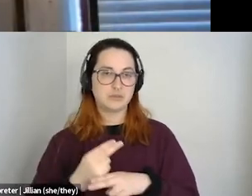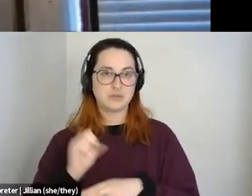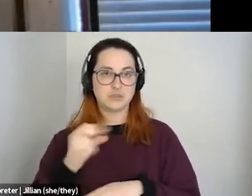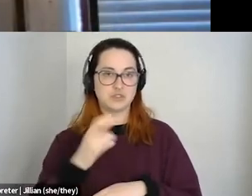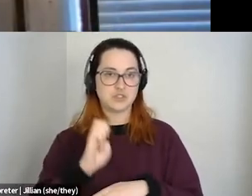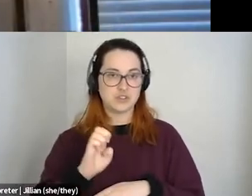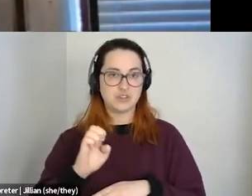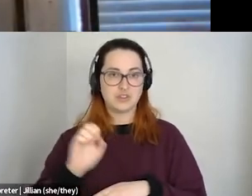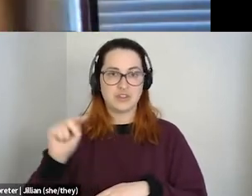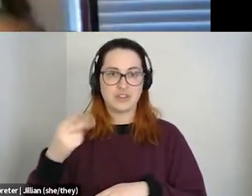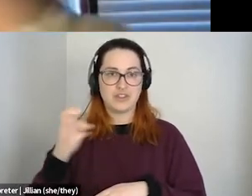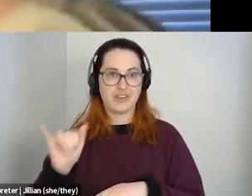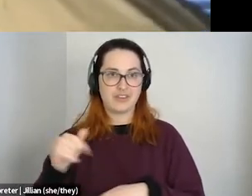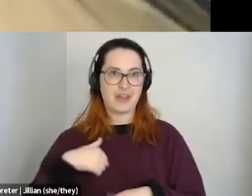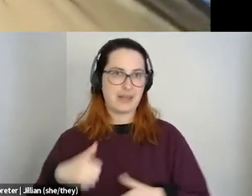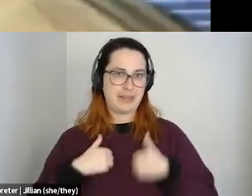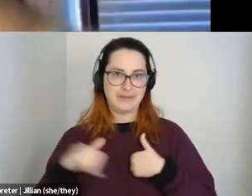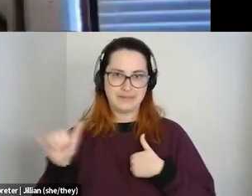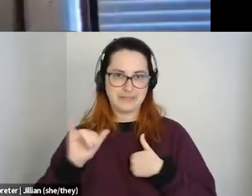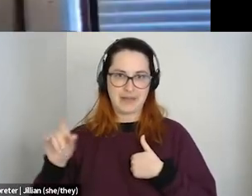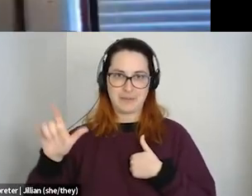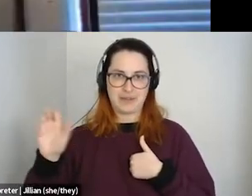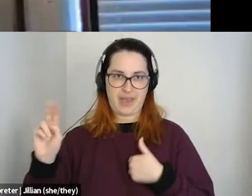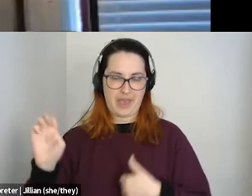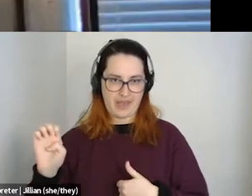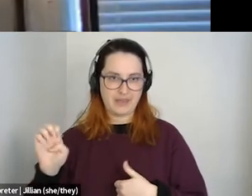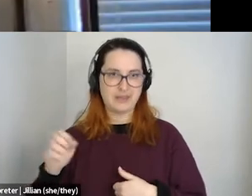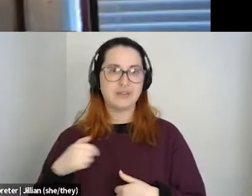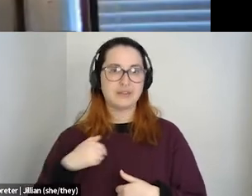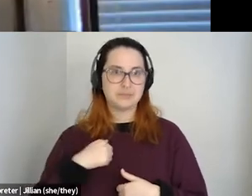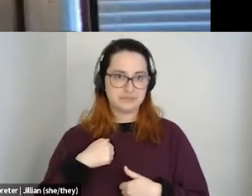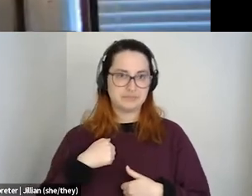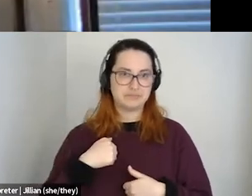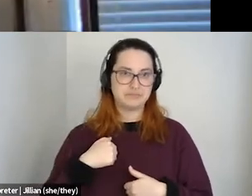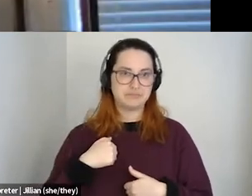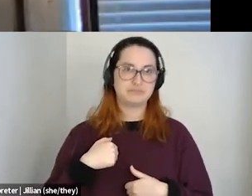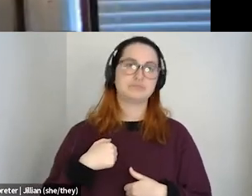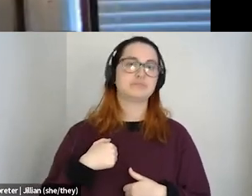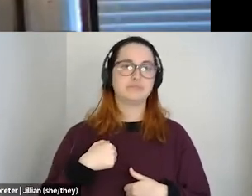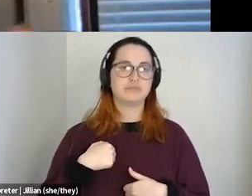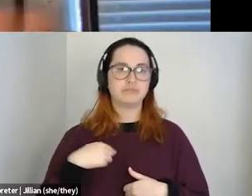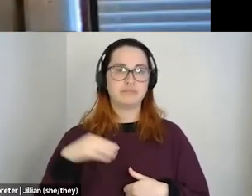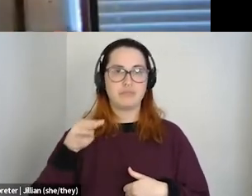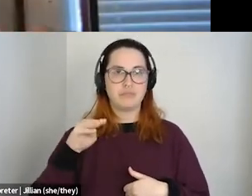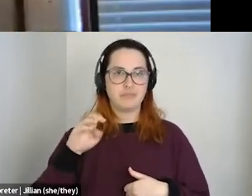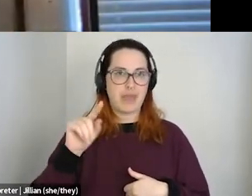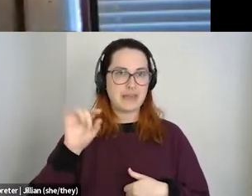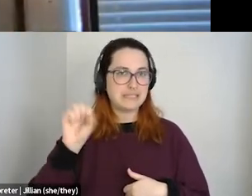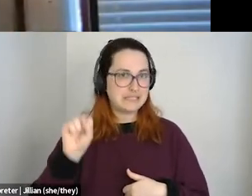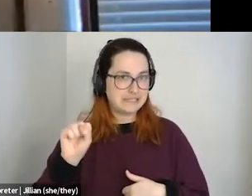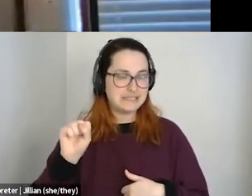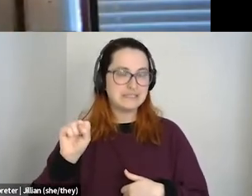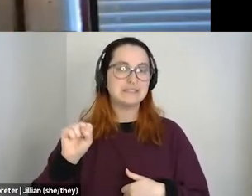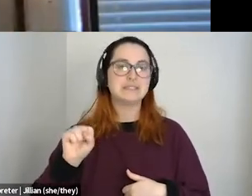Kabuktuq and I'm a Métis first year slash third year